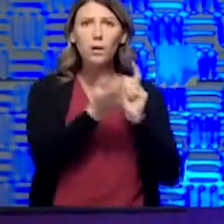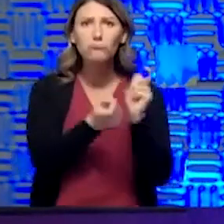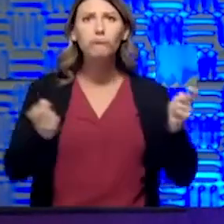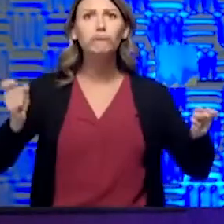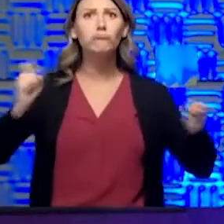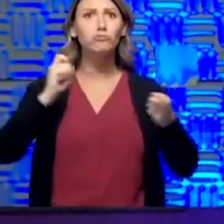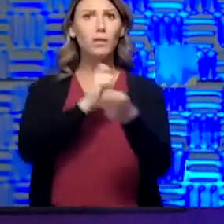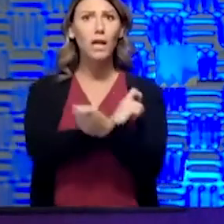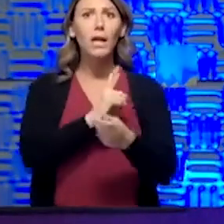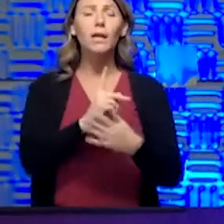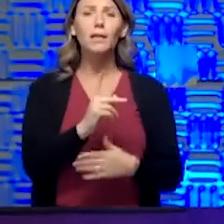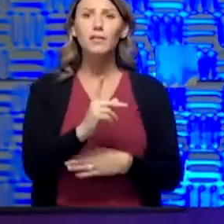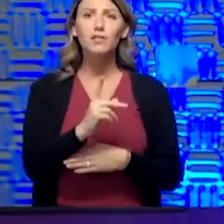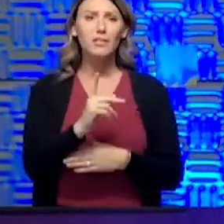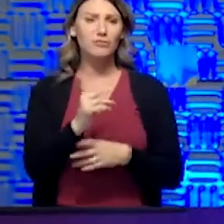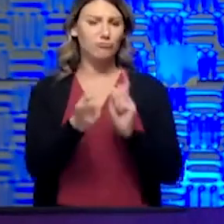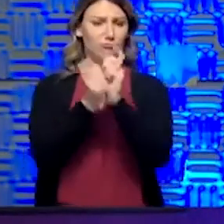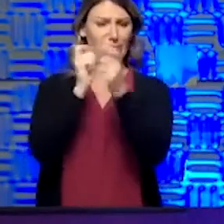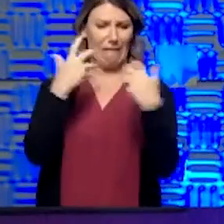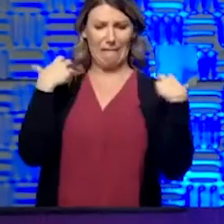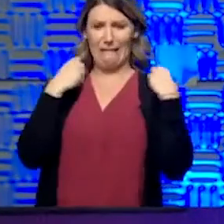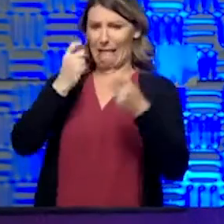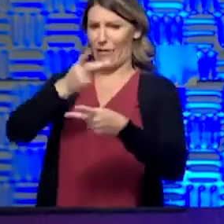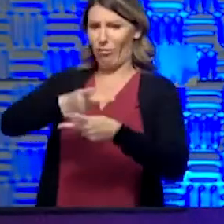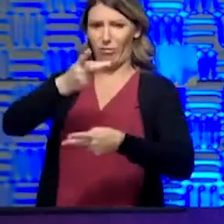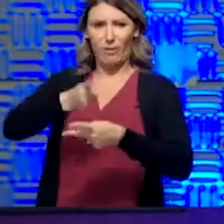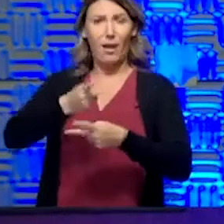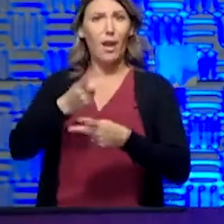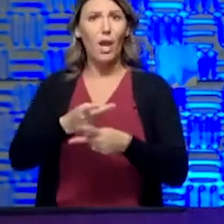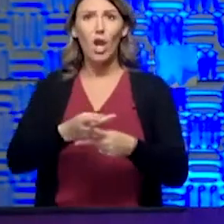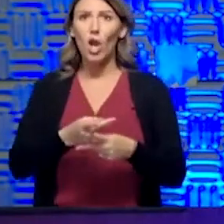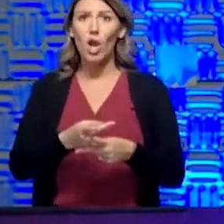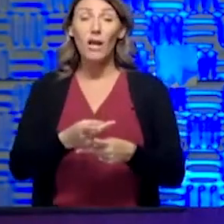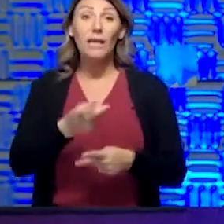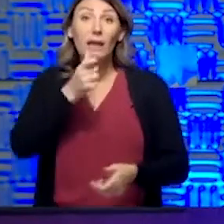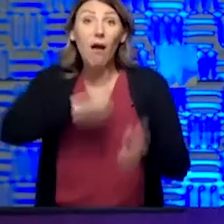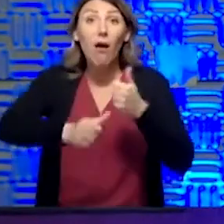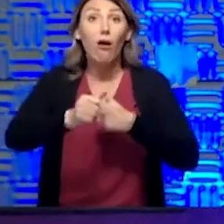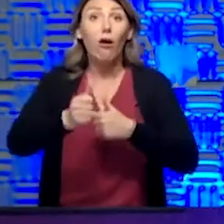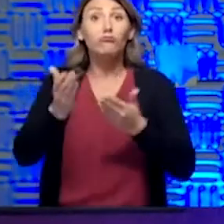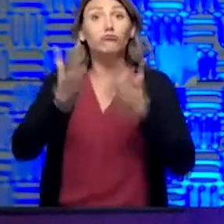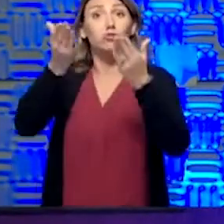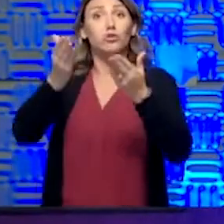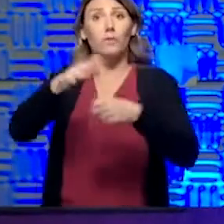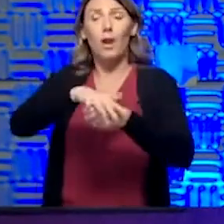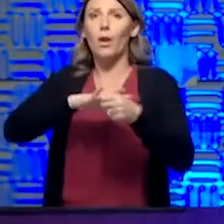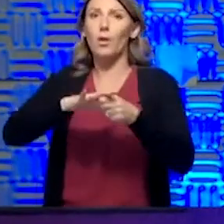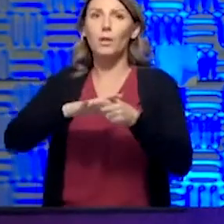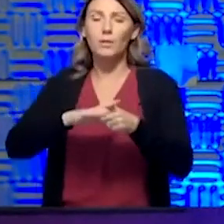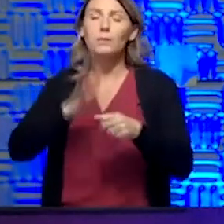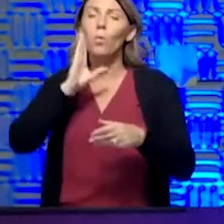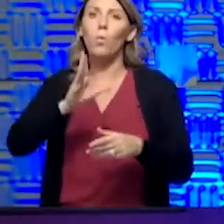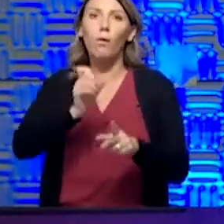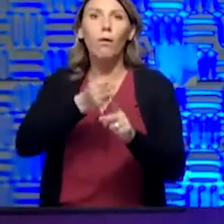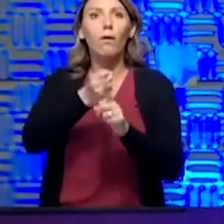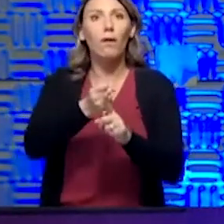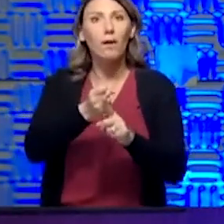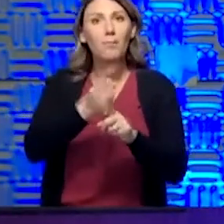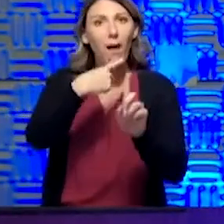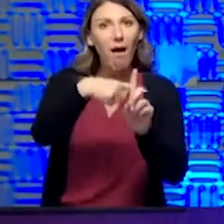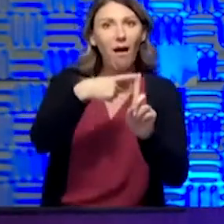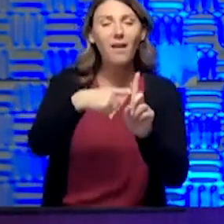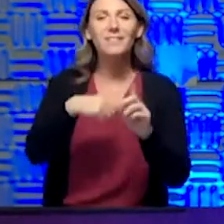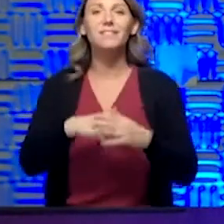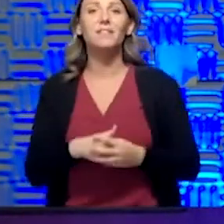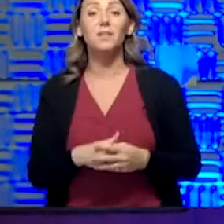to change health care delivery, especially in underserved areas, dramatically. So those are the things we're doing to keep people safe. We've already